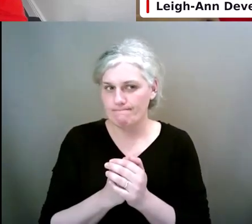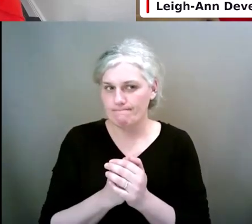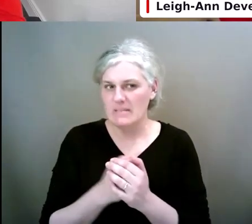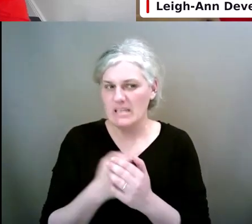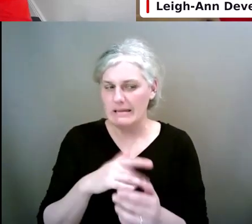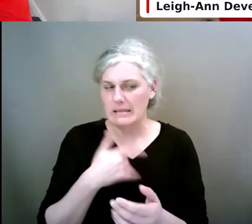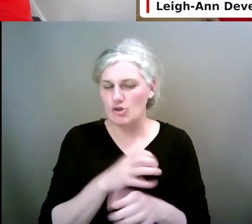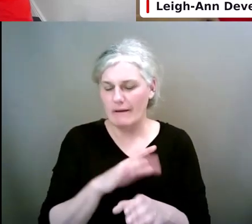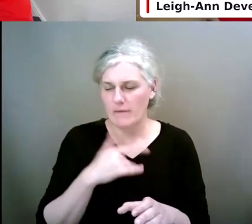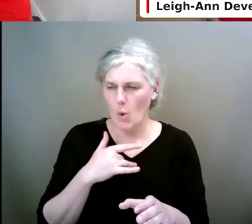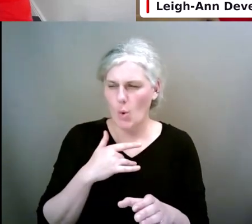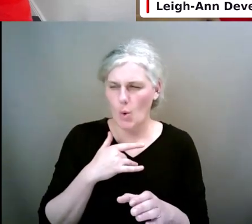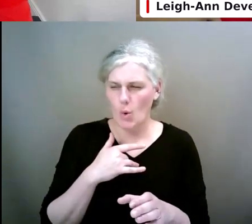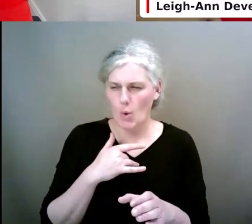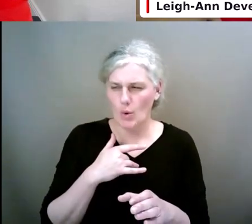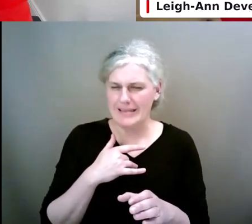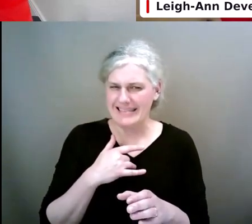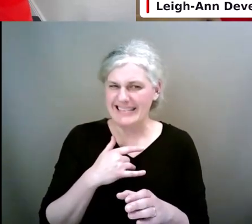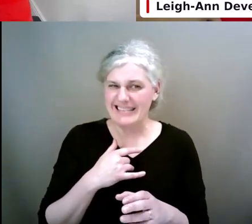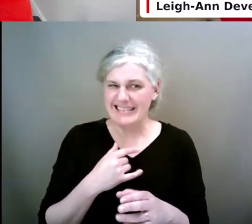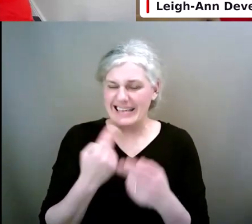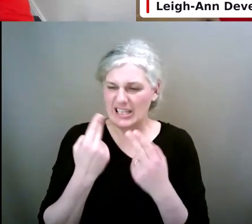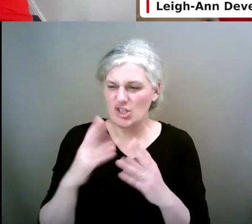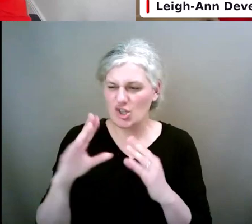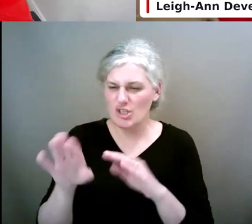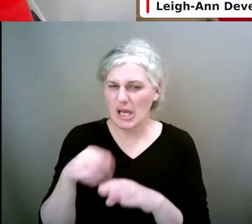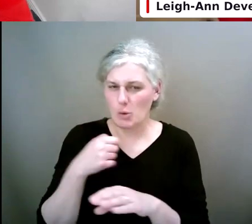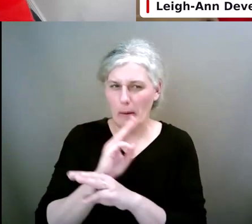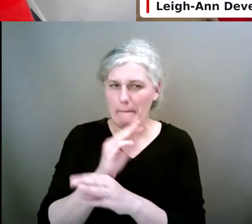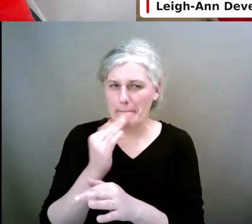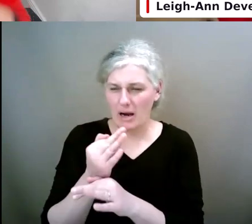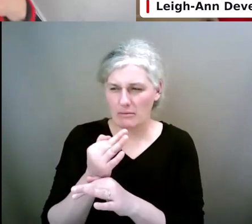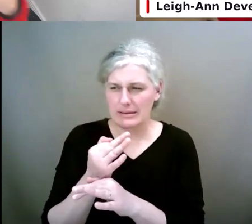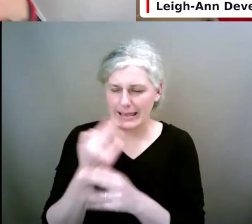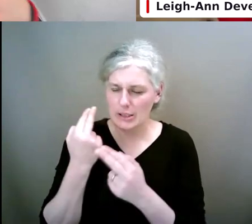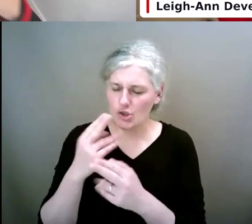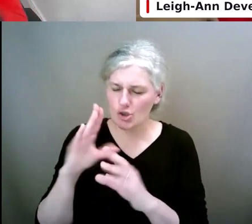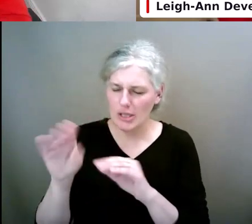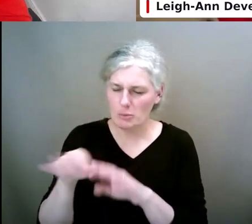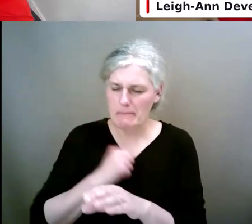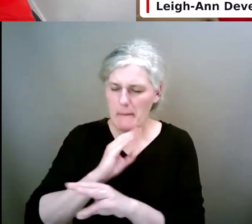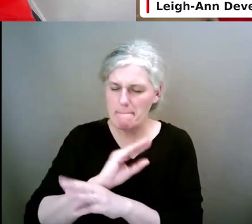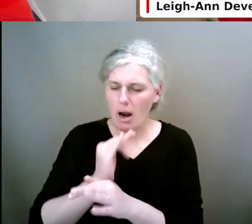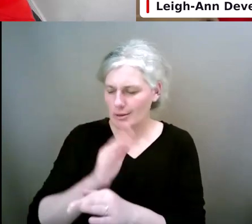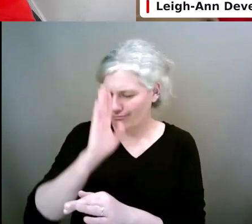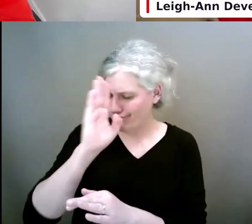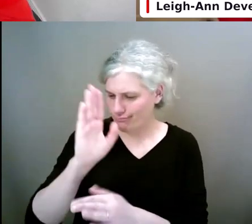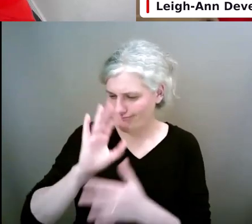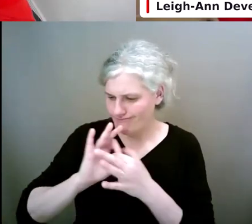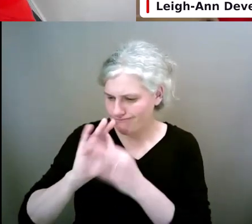they're really, they sit me down enough. I'm going to sit them down and talk to them. That you have that relationship.